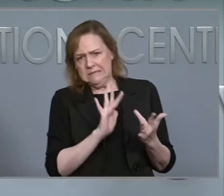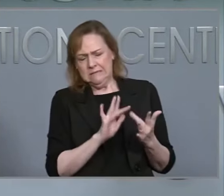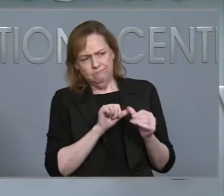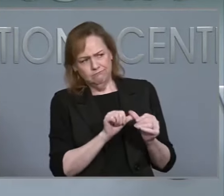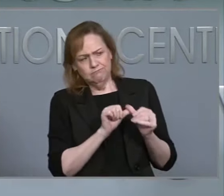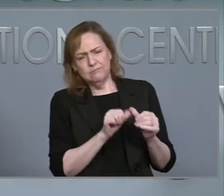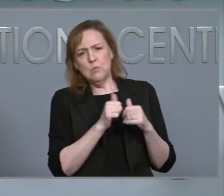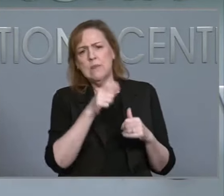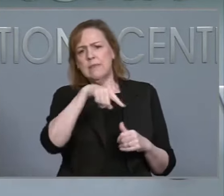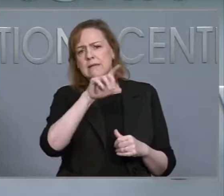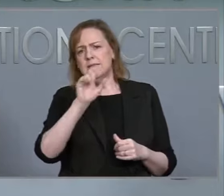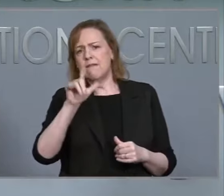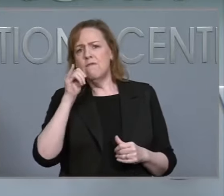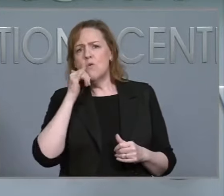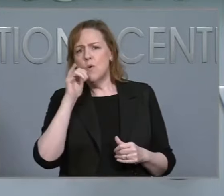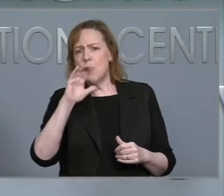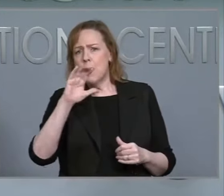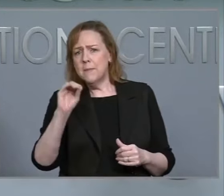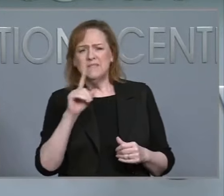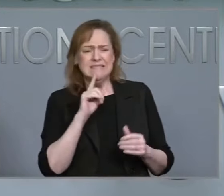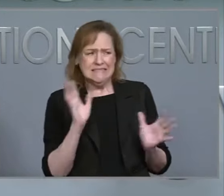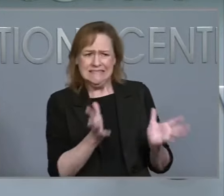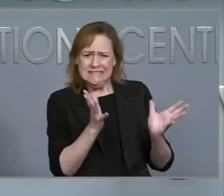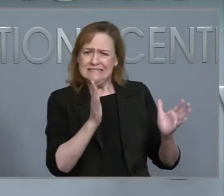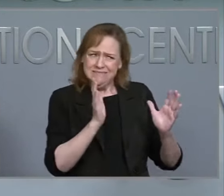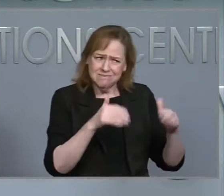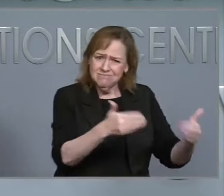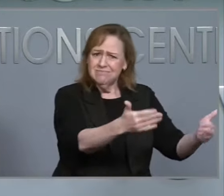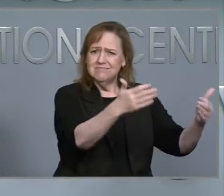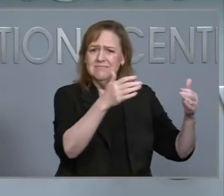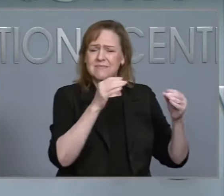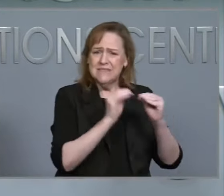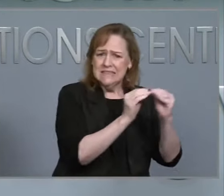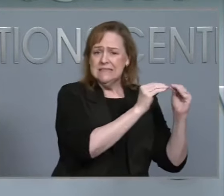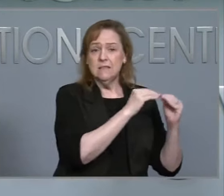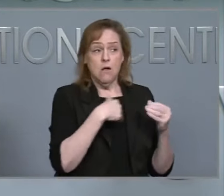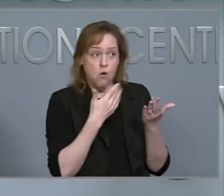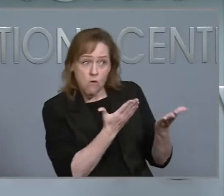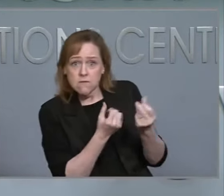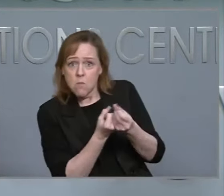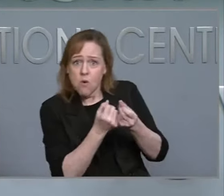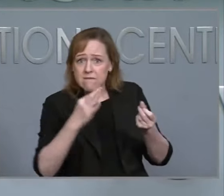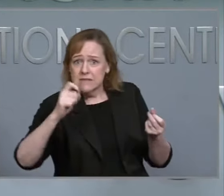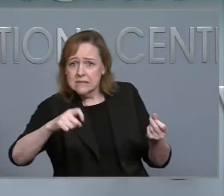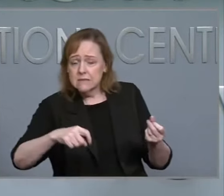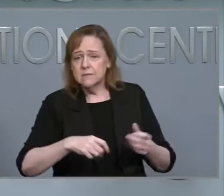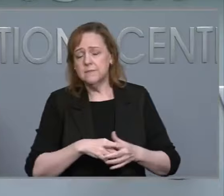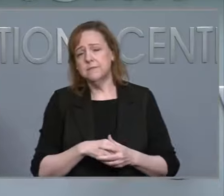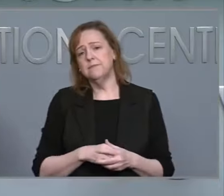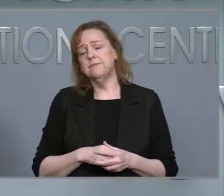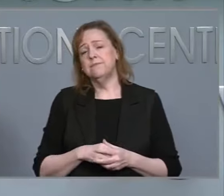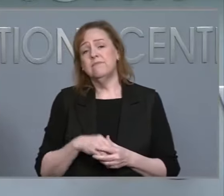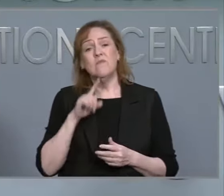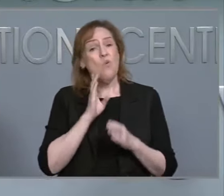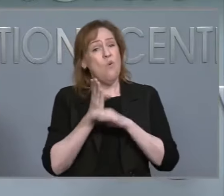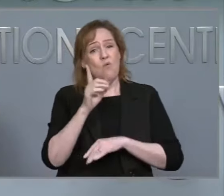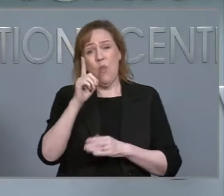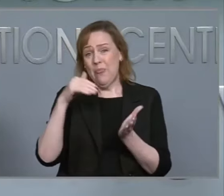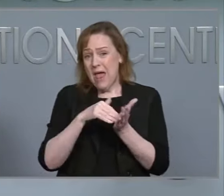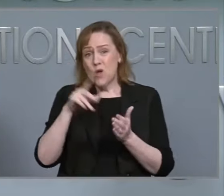phone companies, urging action and offering them support. Well over a thousand people have taken